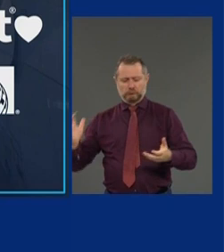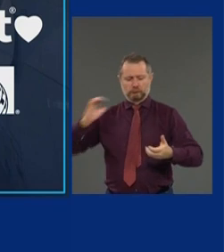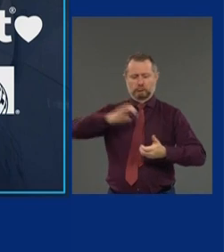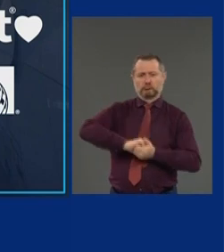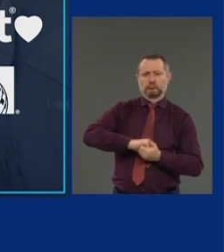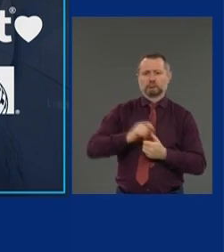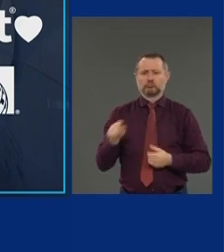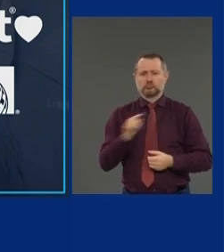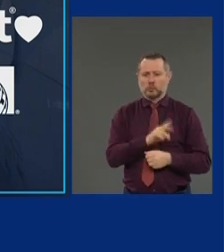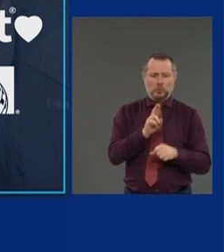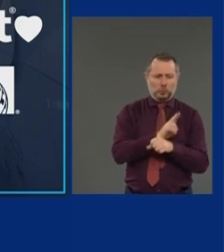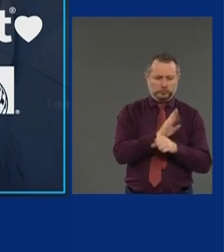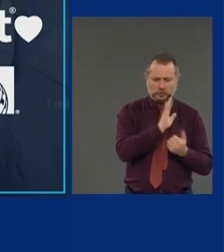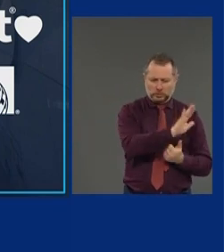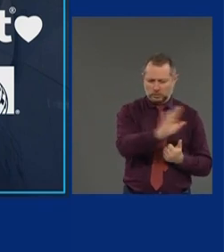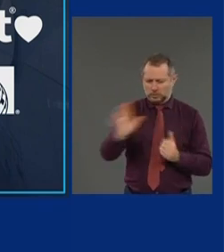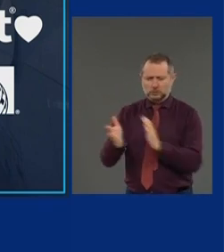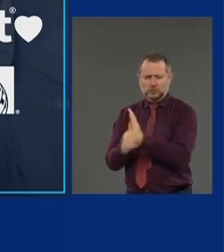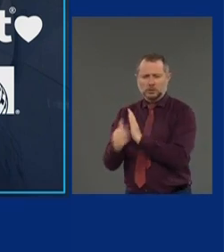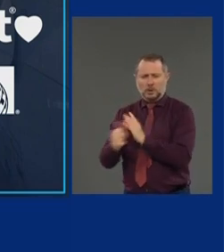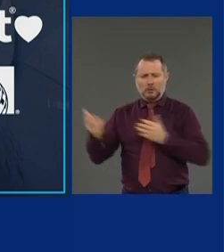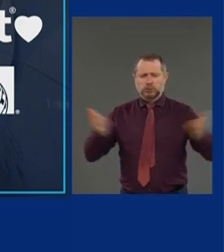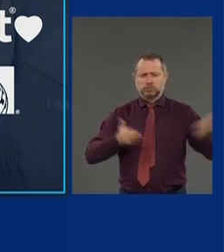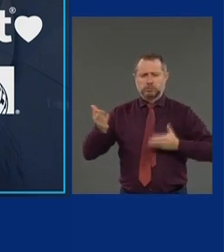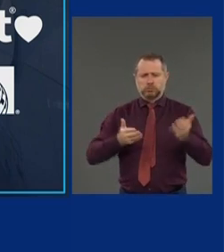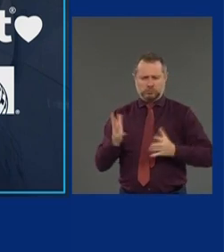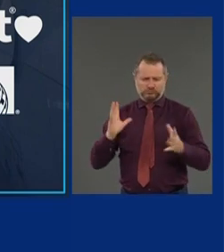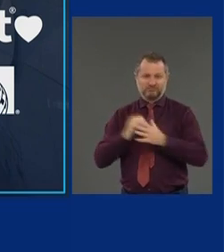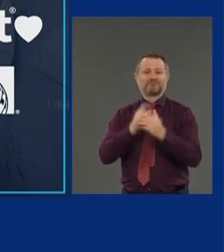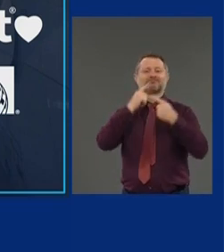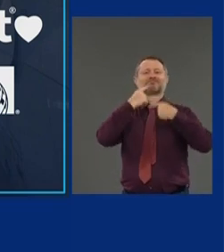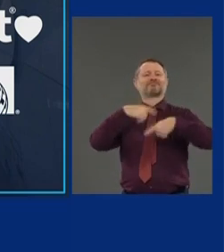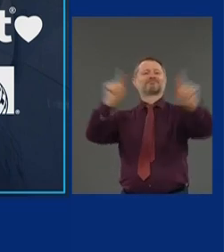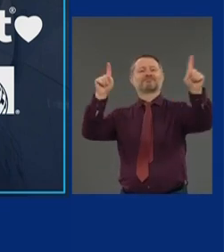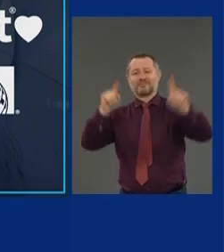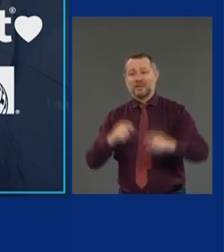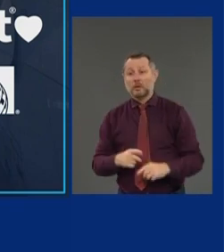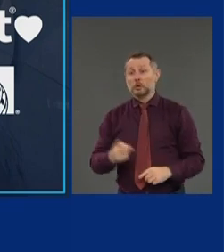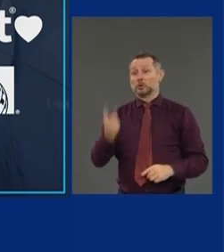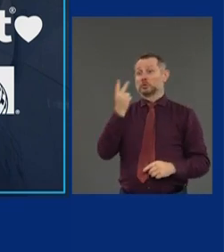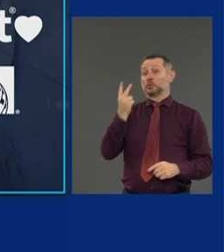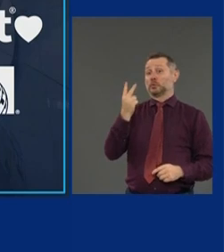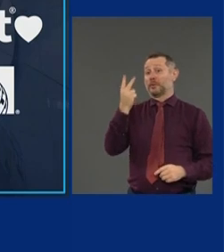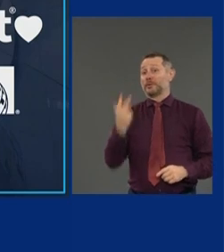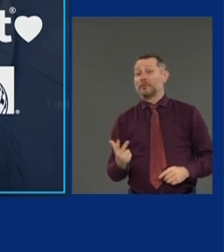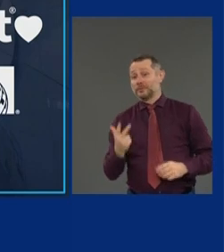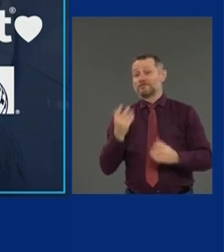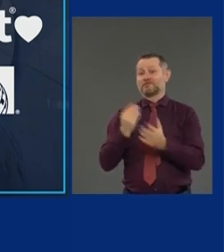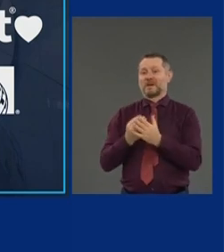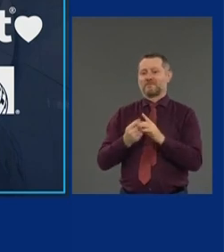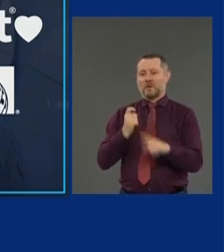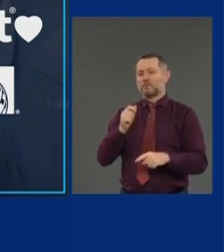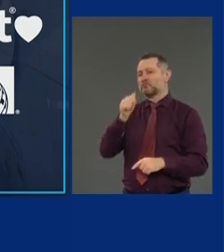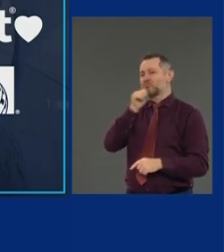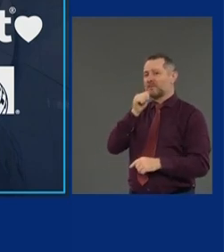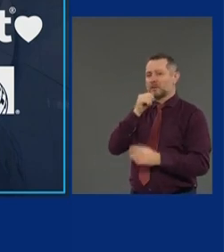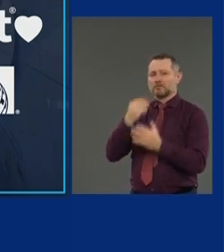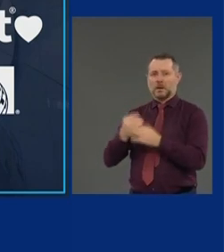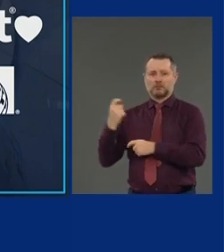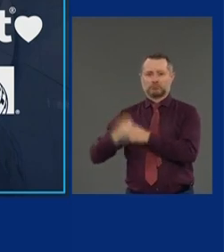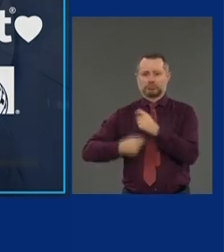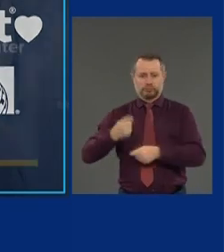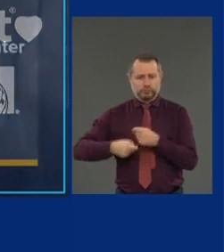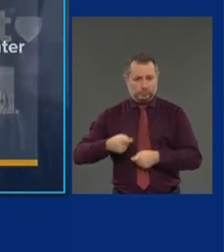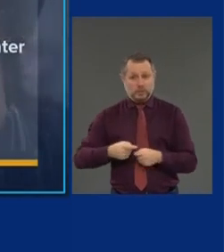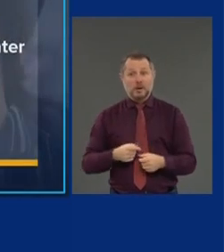airport. And two-thirds of this project's financing comes from private sources. At LaGuardia, we are